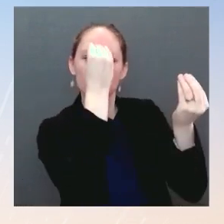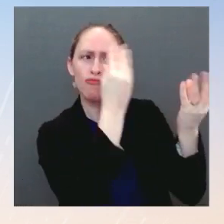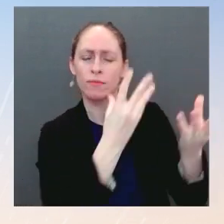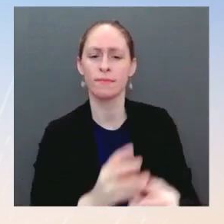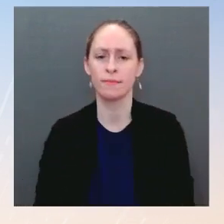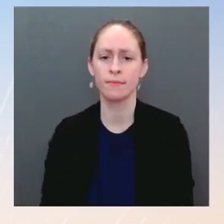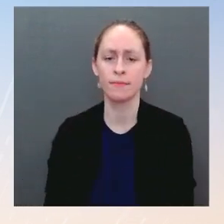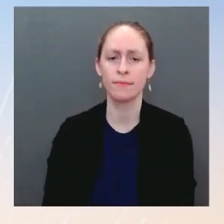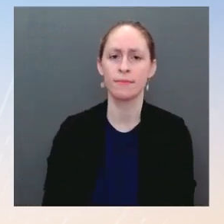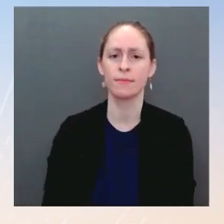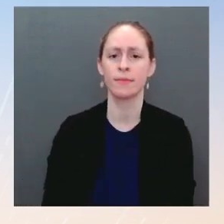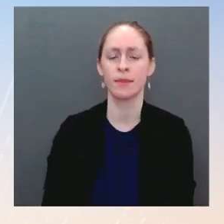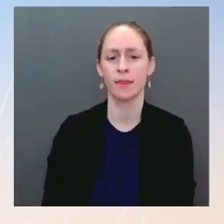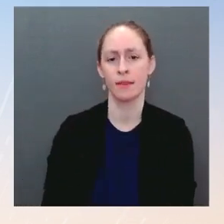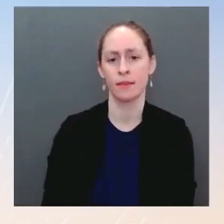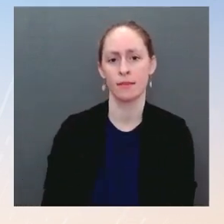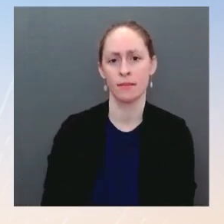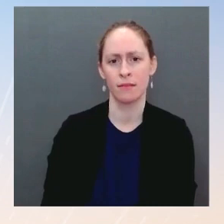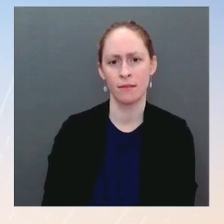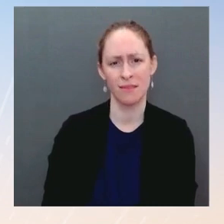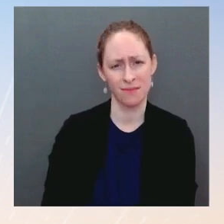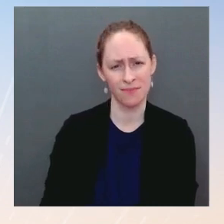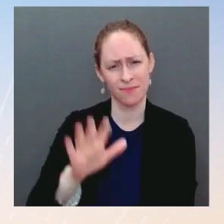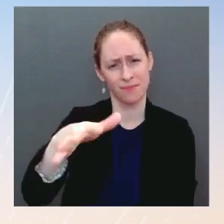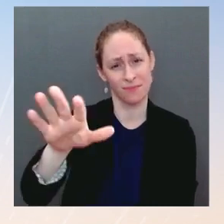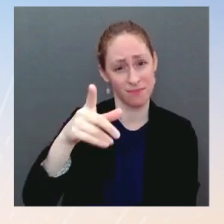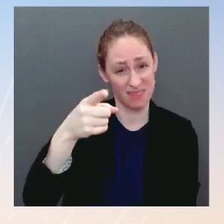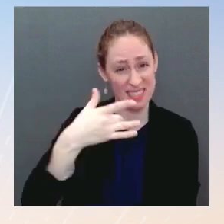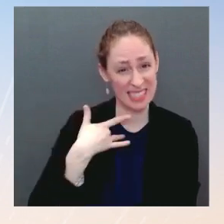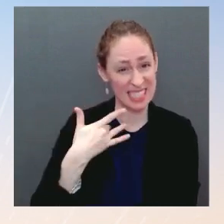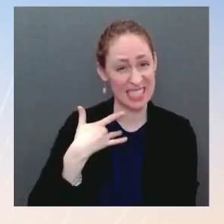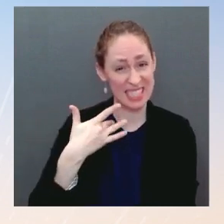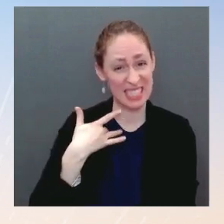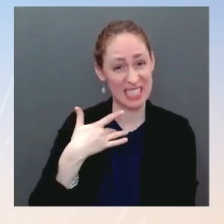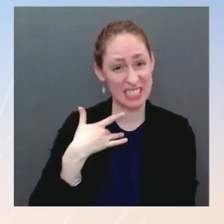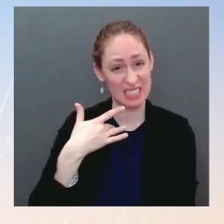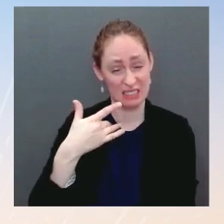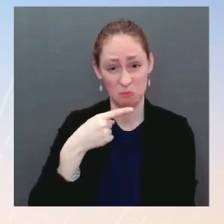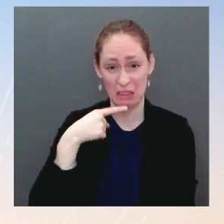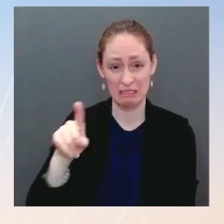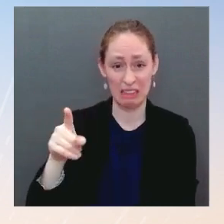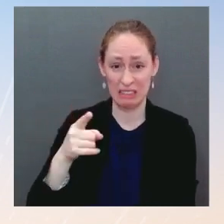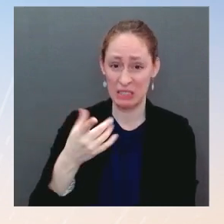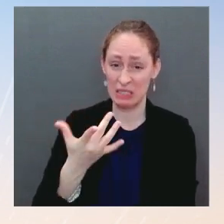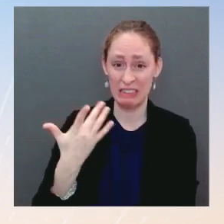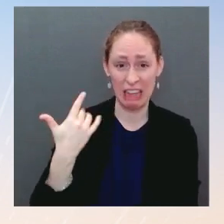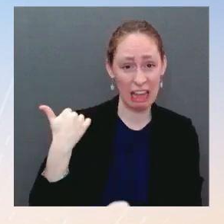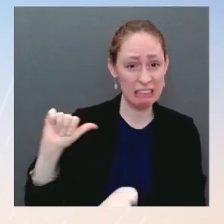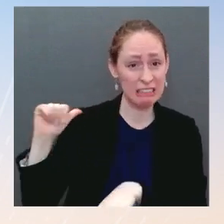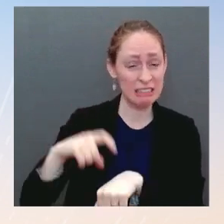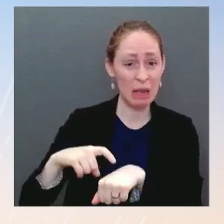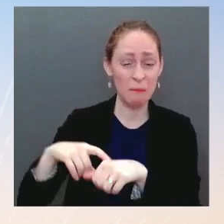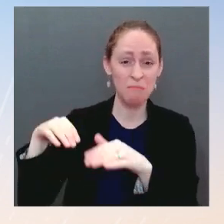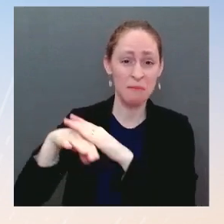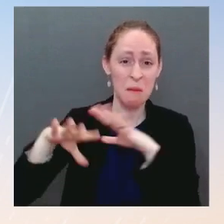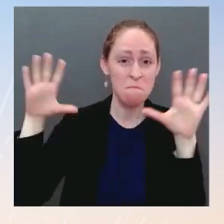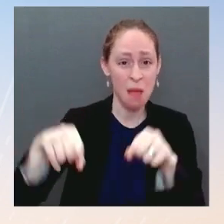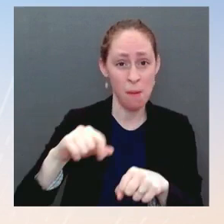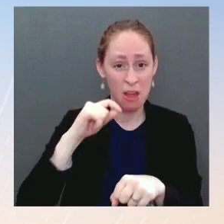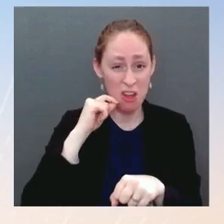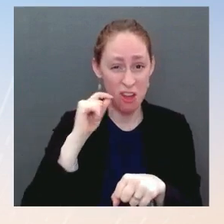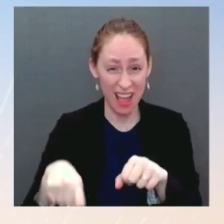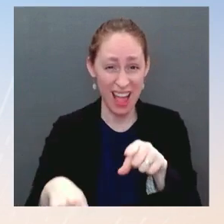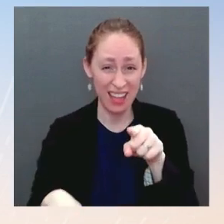imminent? Ms. Well, I would say that we have said since last week that we have seen preparations and buildup at the border